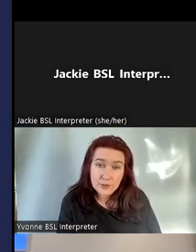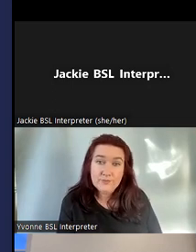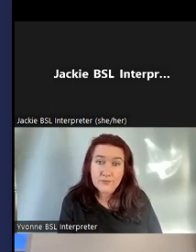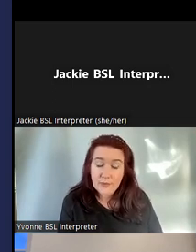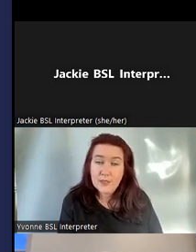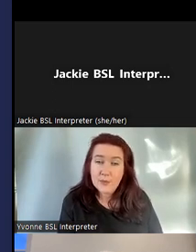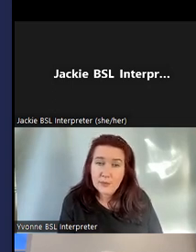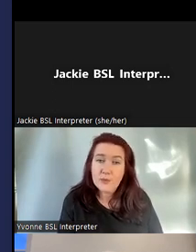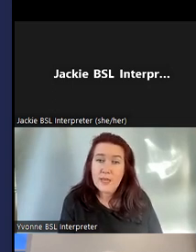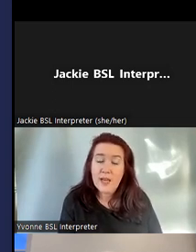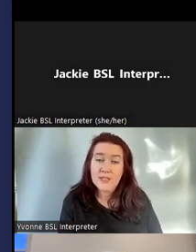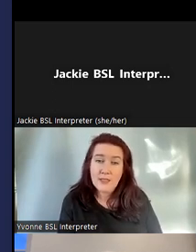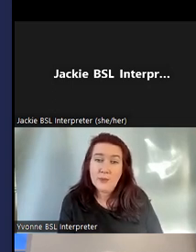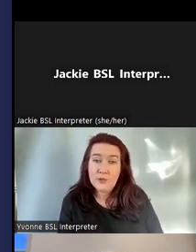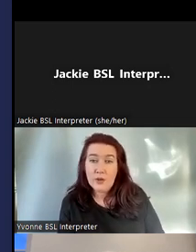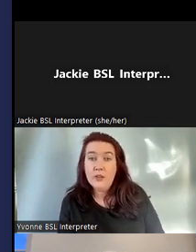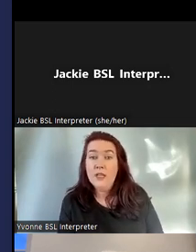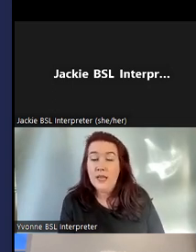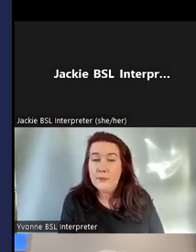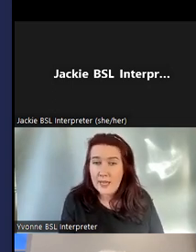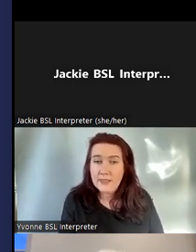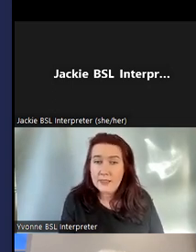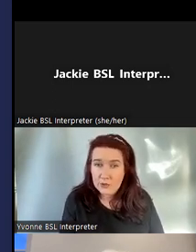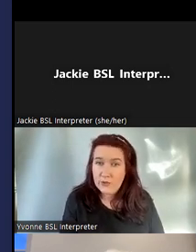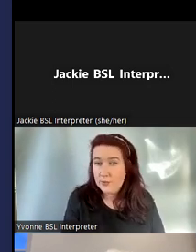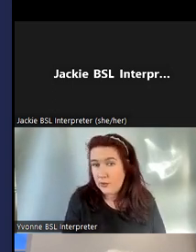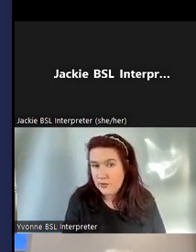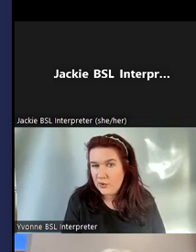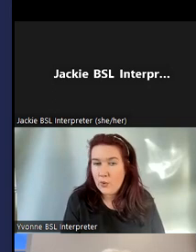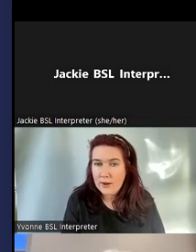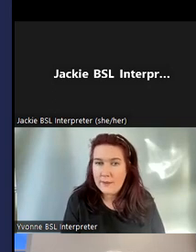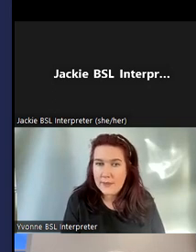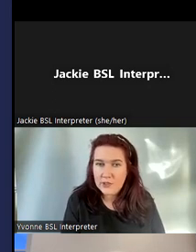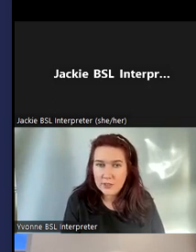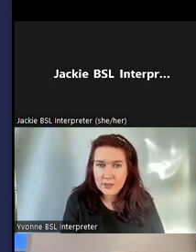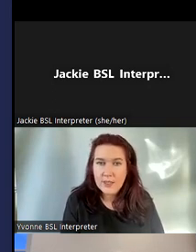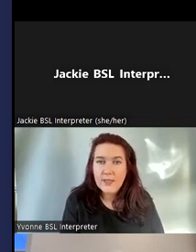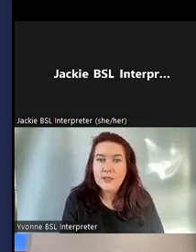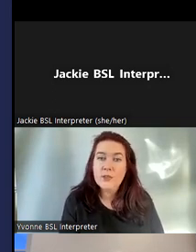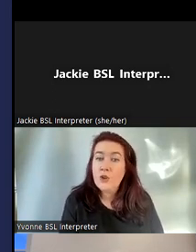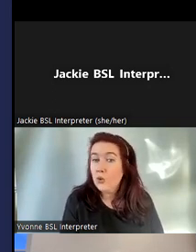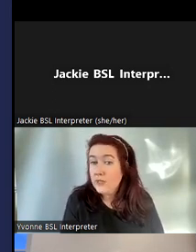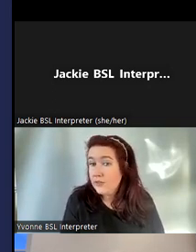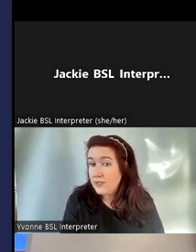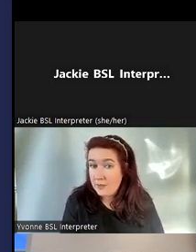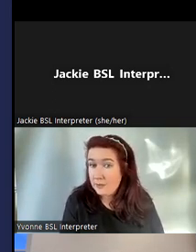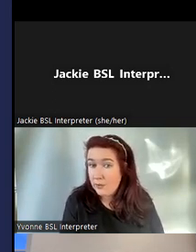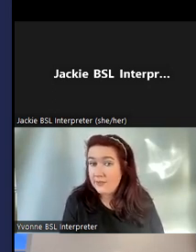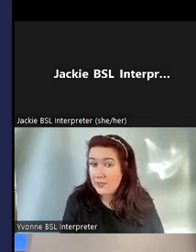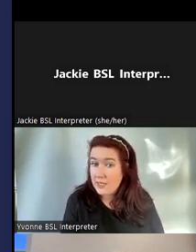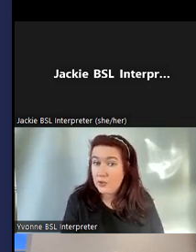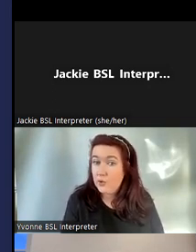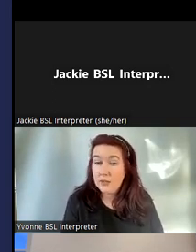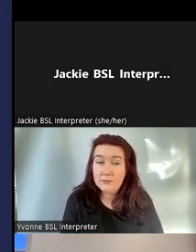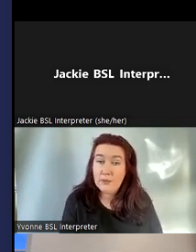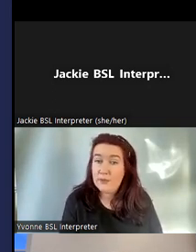tours as well so we have sign language run heritage tours we're going to have two more and this year so it's not only for deaf people who